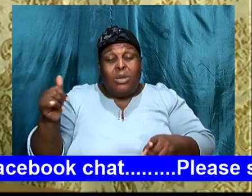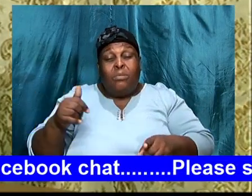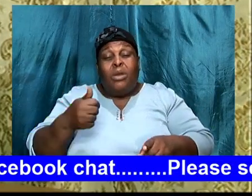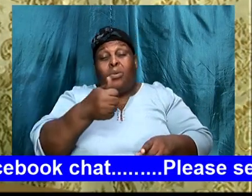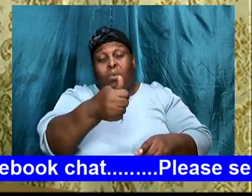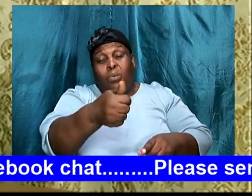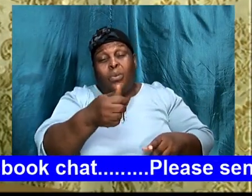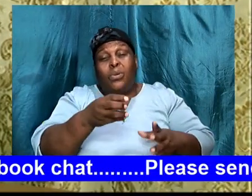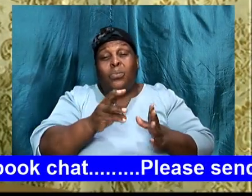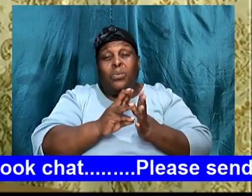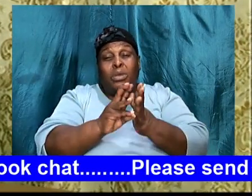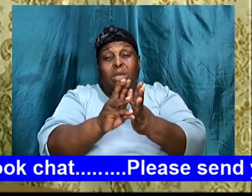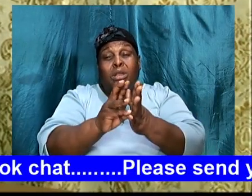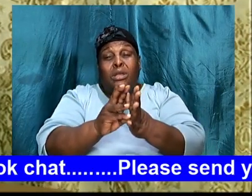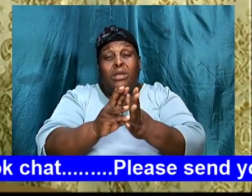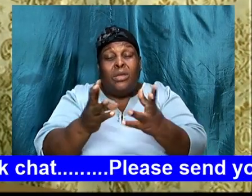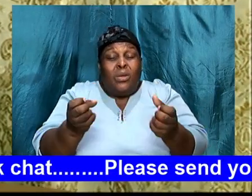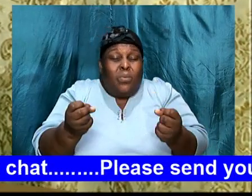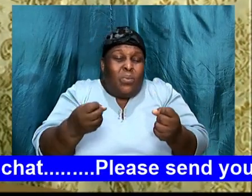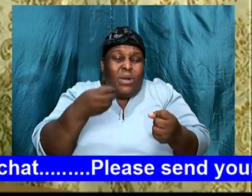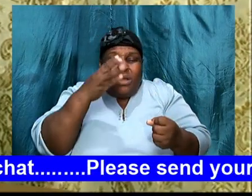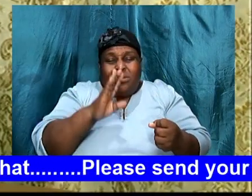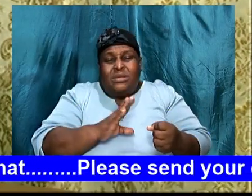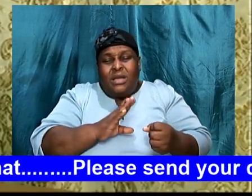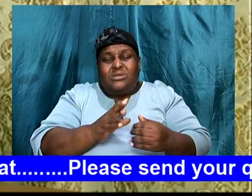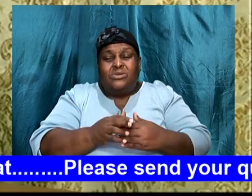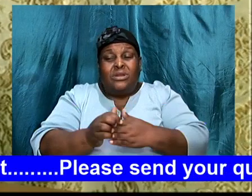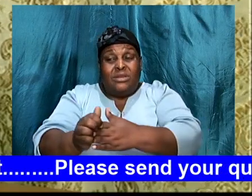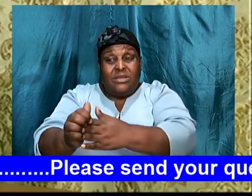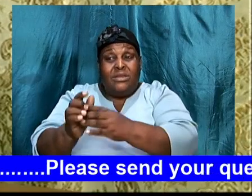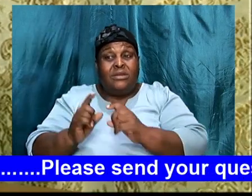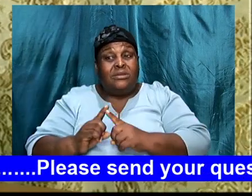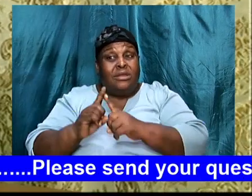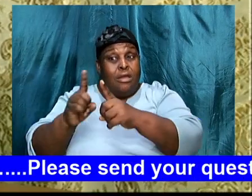and God to direct, and I am praying, say, look here, God,